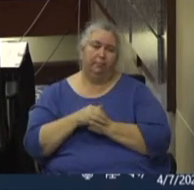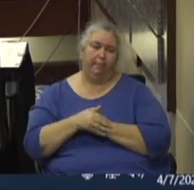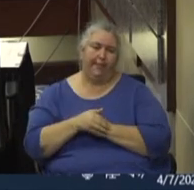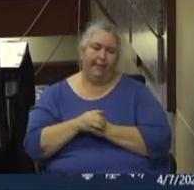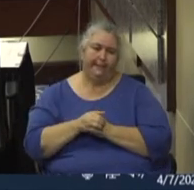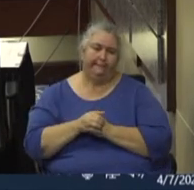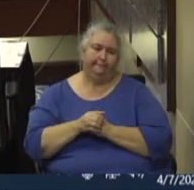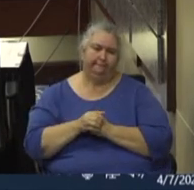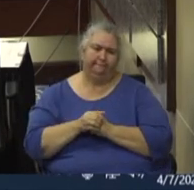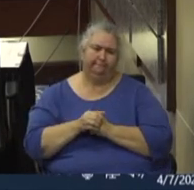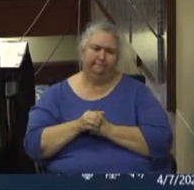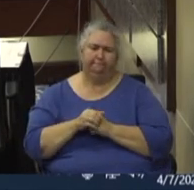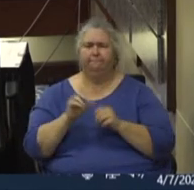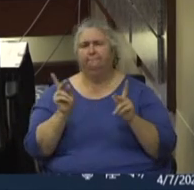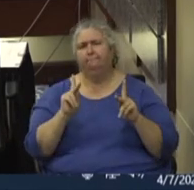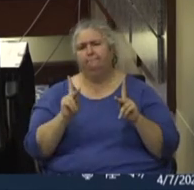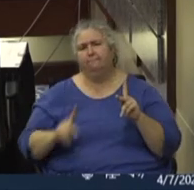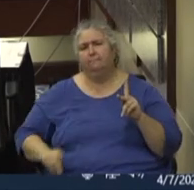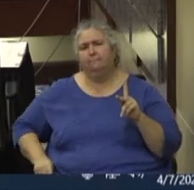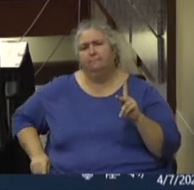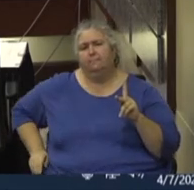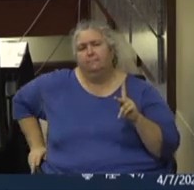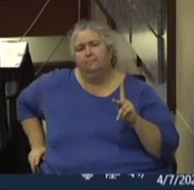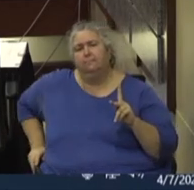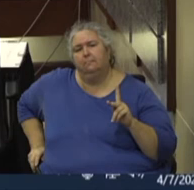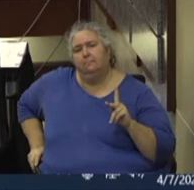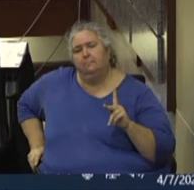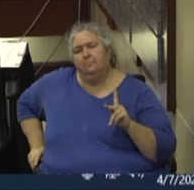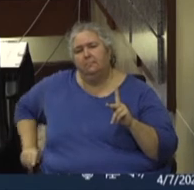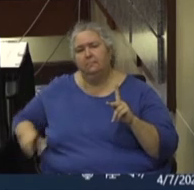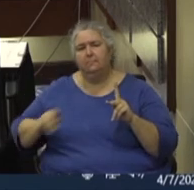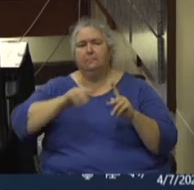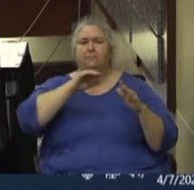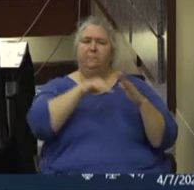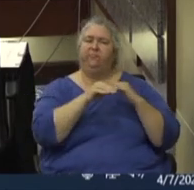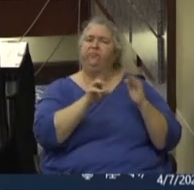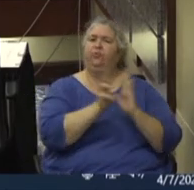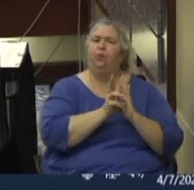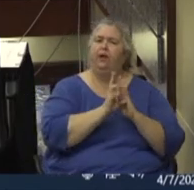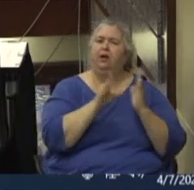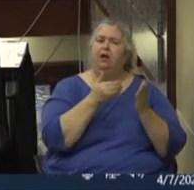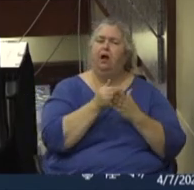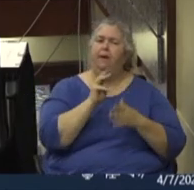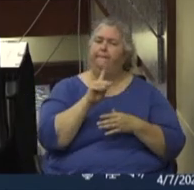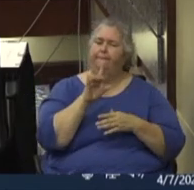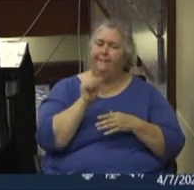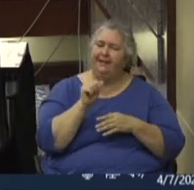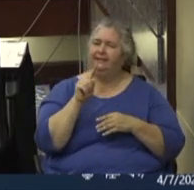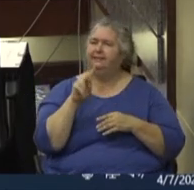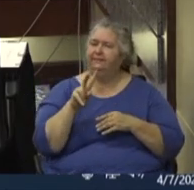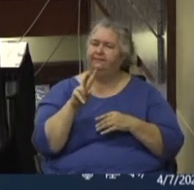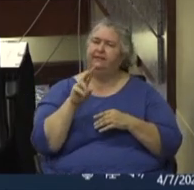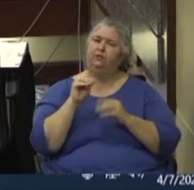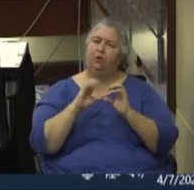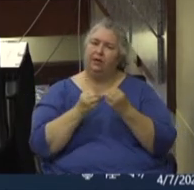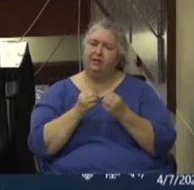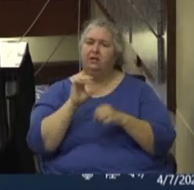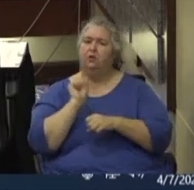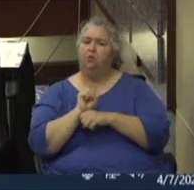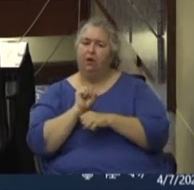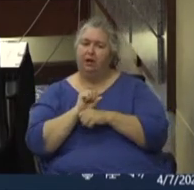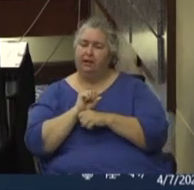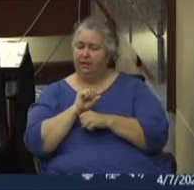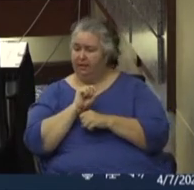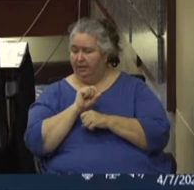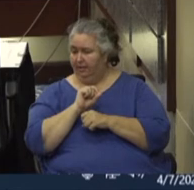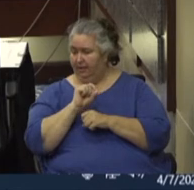folks like Act Locally Waco and as well as all of our media institutions and organizations working at making sure